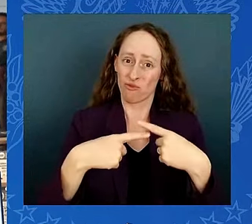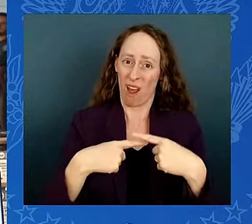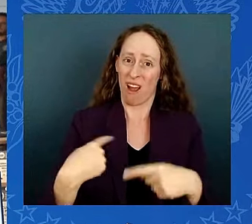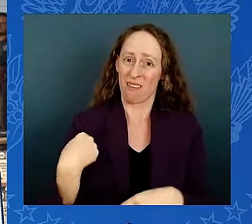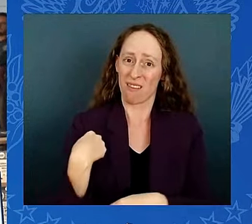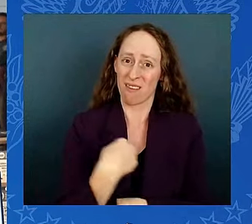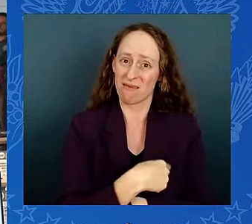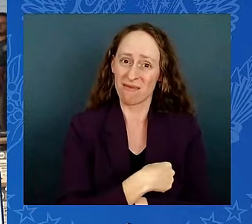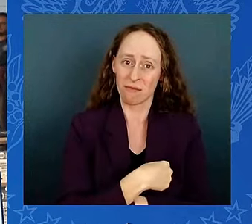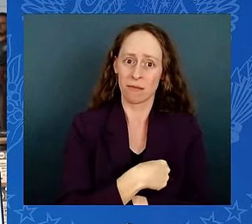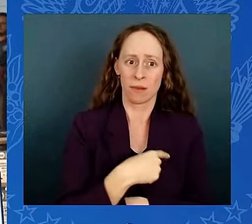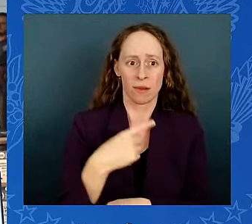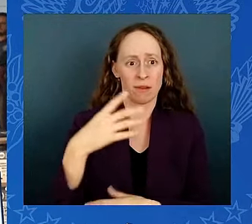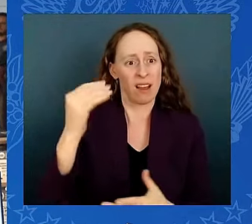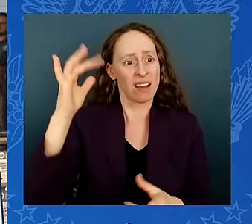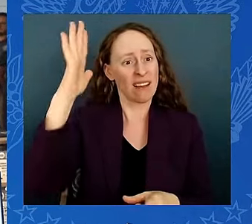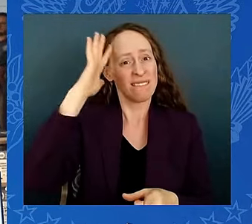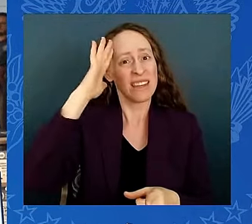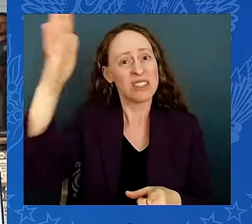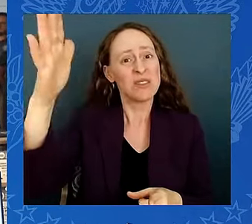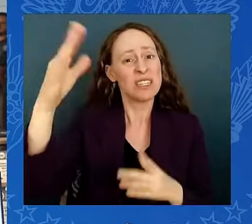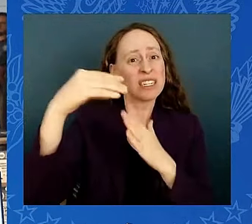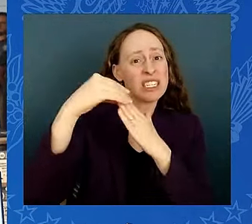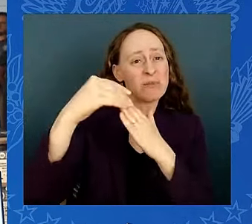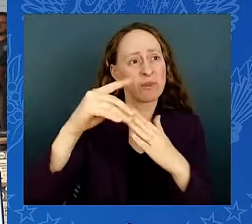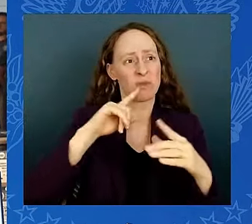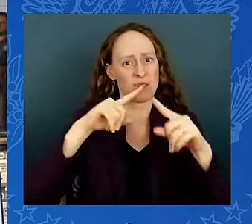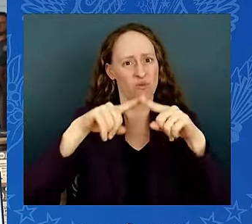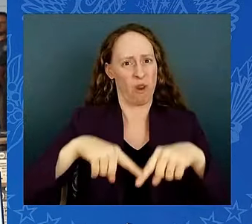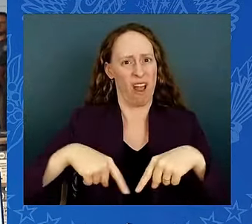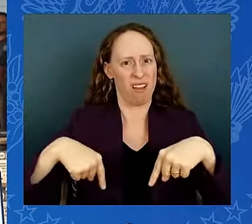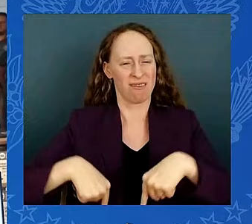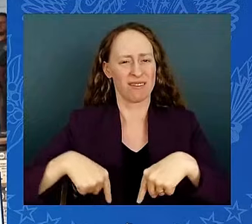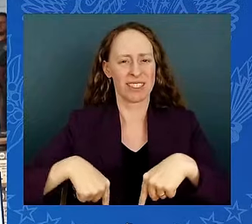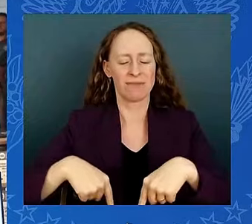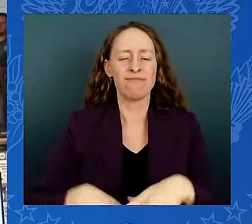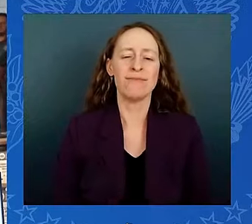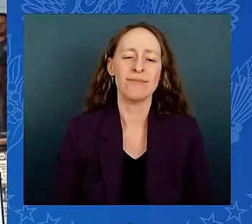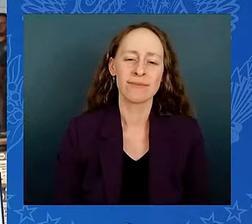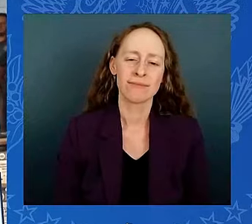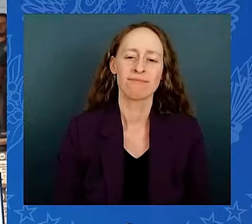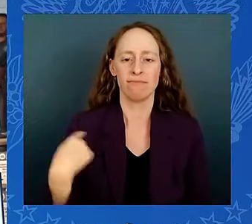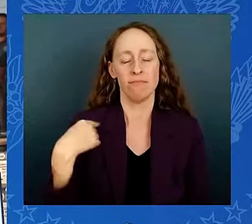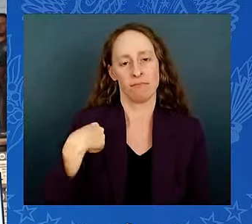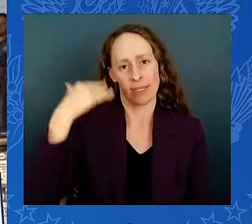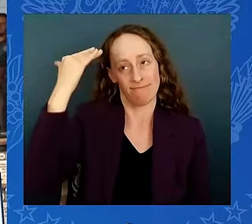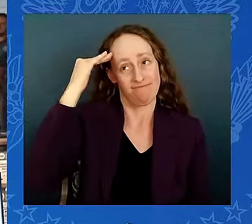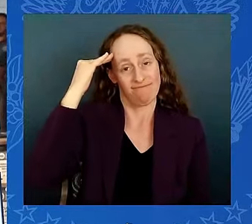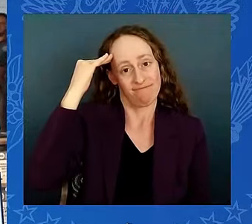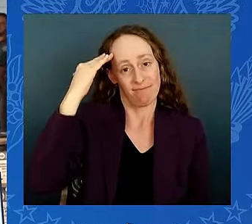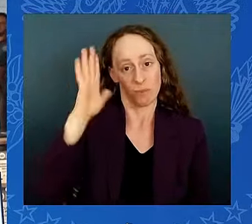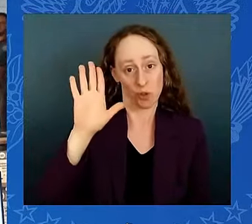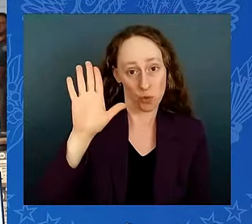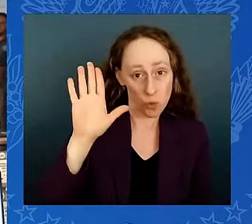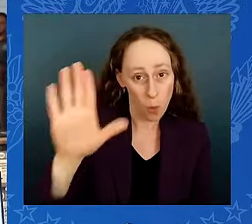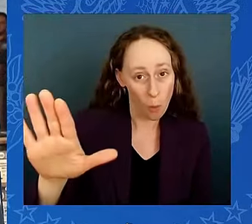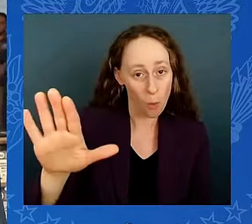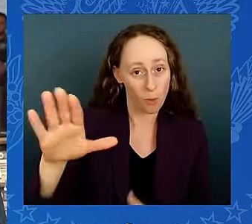leadership of the Biden administration, we'll get this right. Ladies and gentlemen, our President Joe Biden.